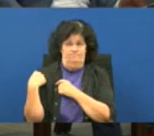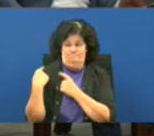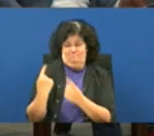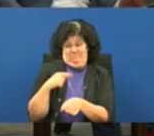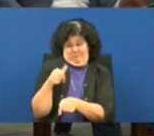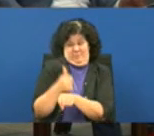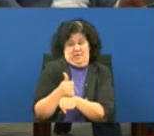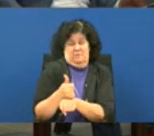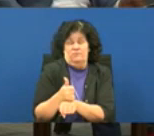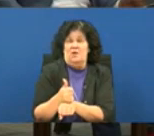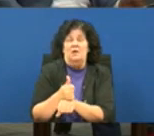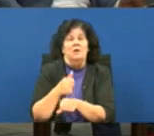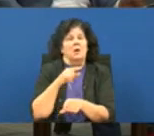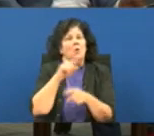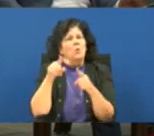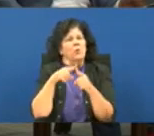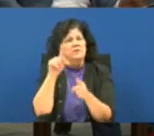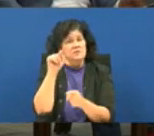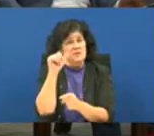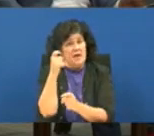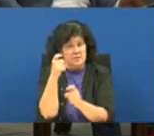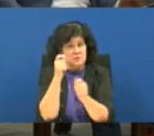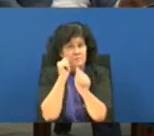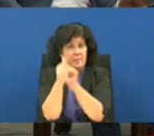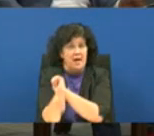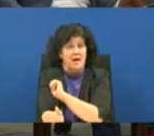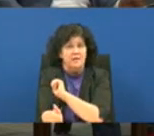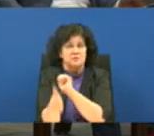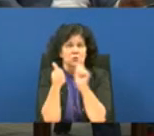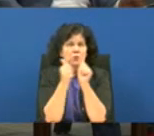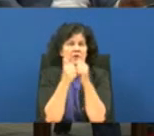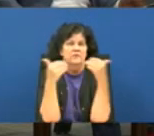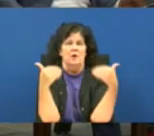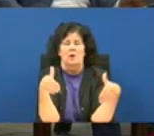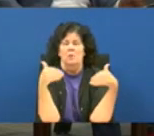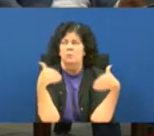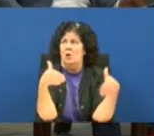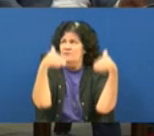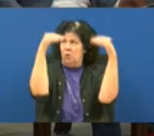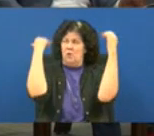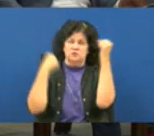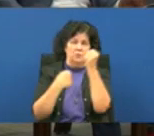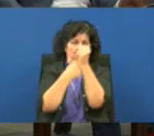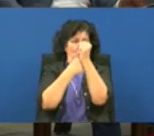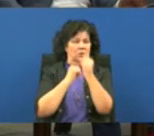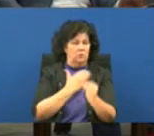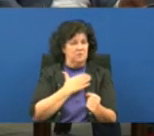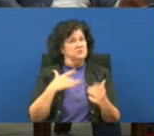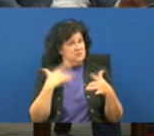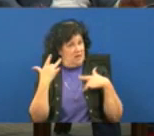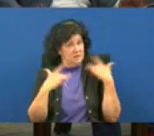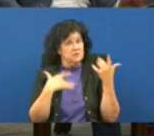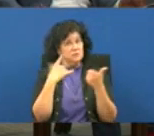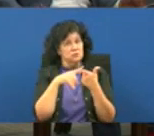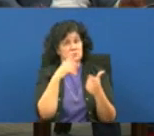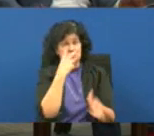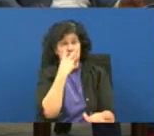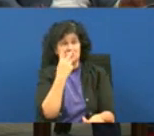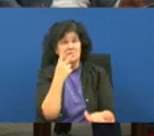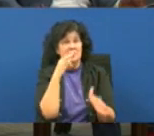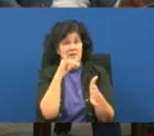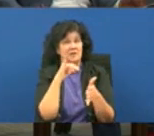we when the tax passed with such overwhelming support we were excited to see that um